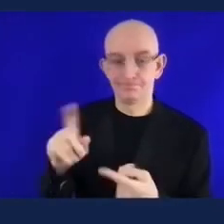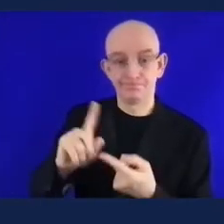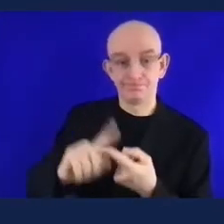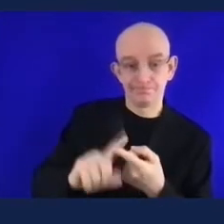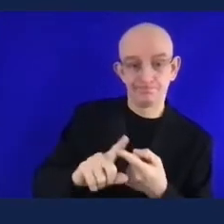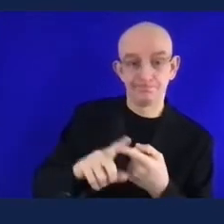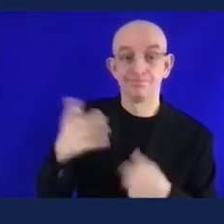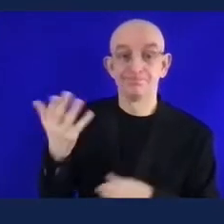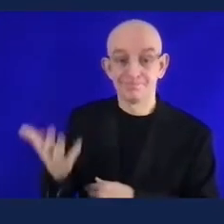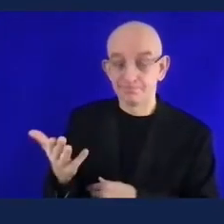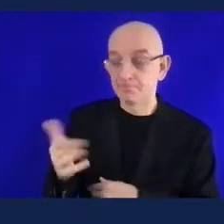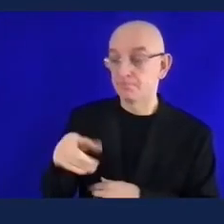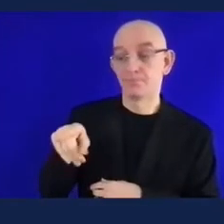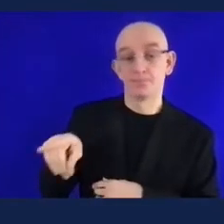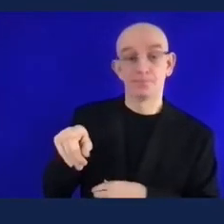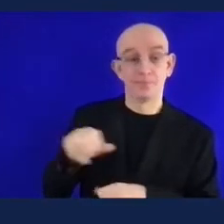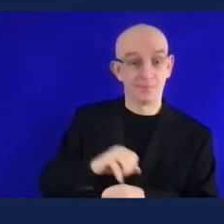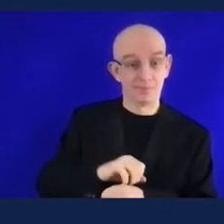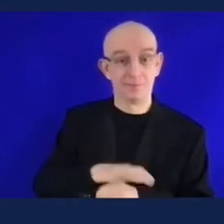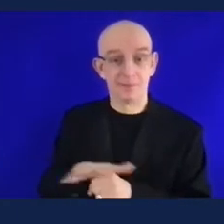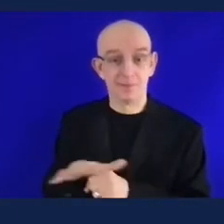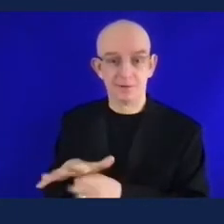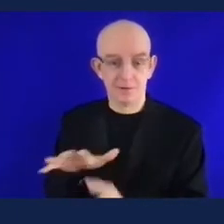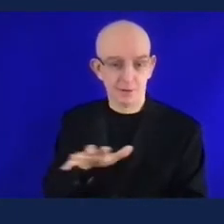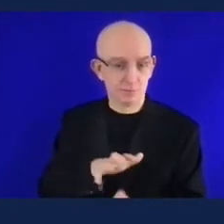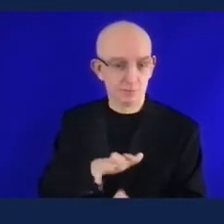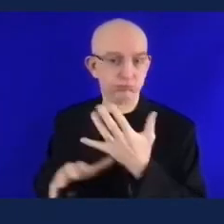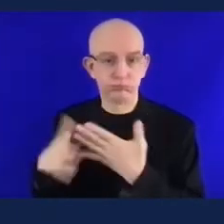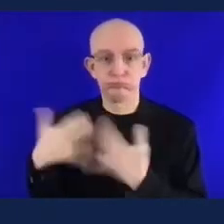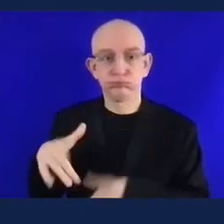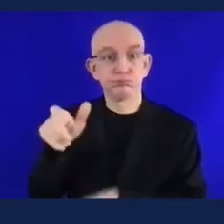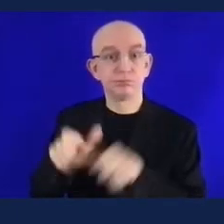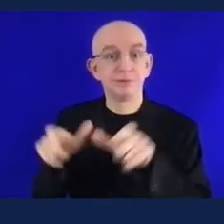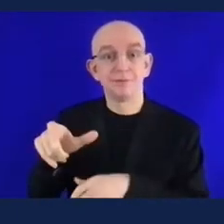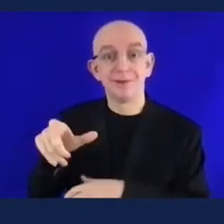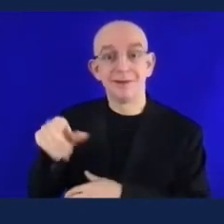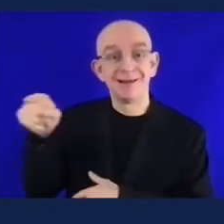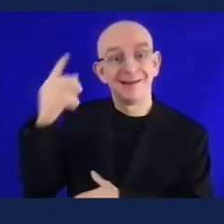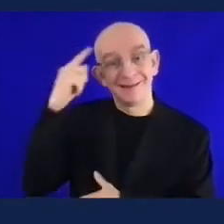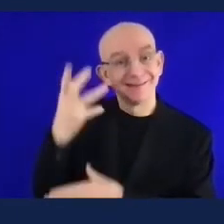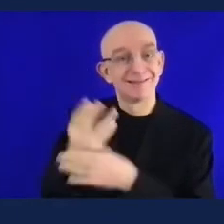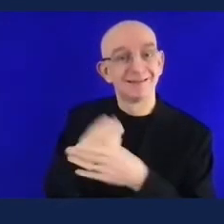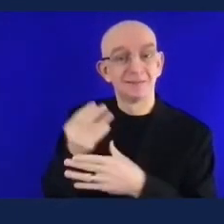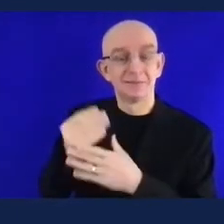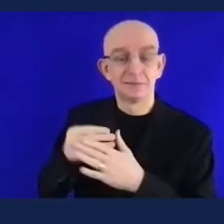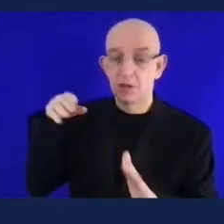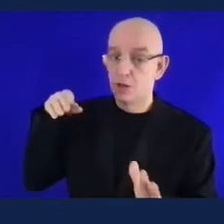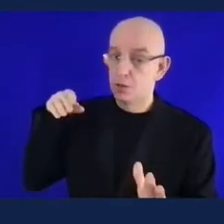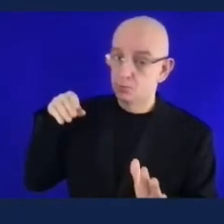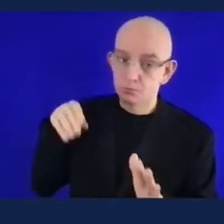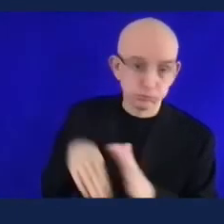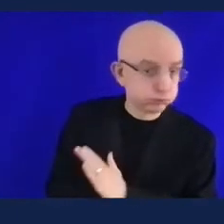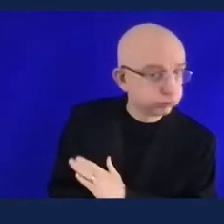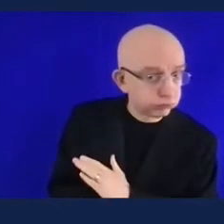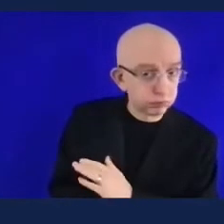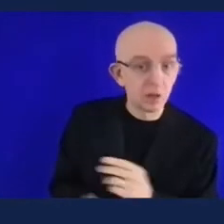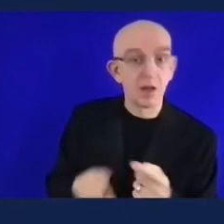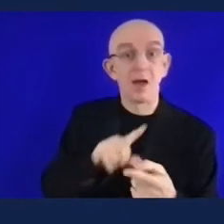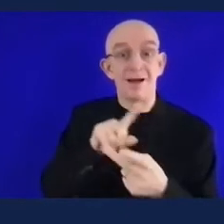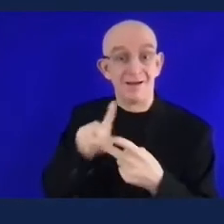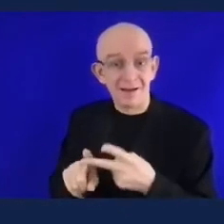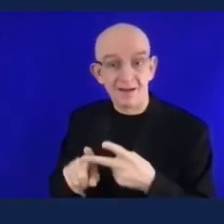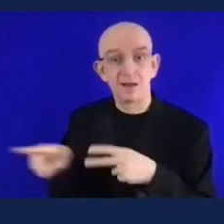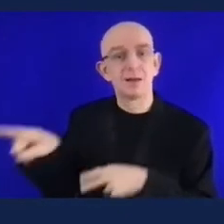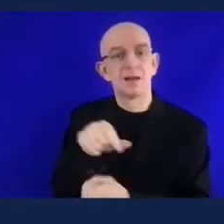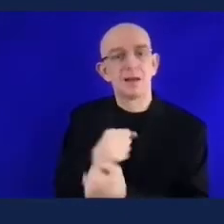changes so dementia does change your life like i think i said to one of you guys earlier on something you know having a child in your family change your life having dementia will change your life as well